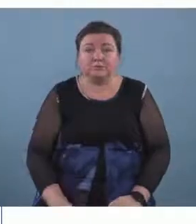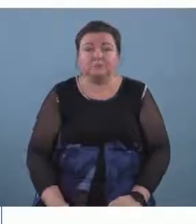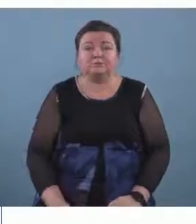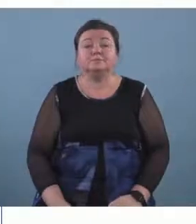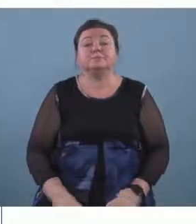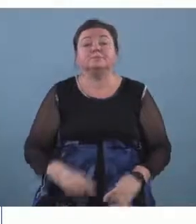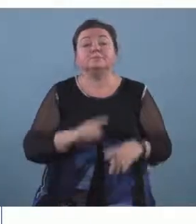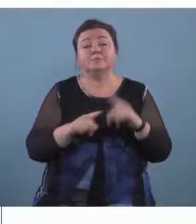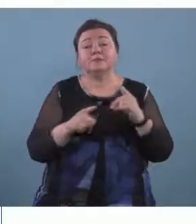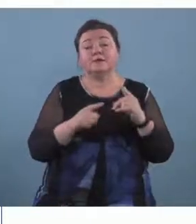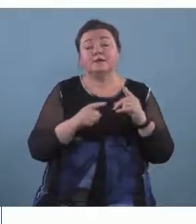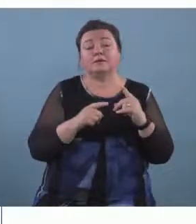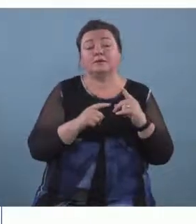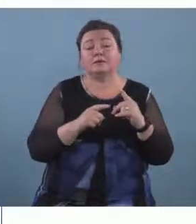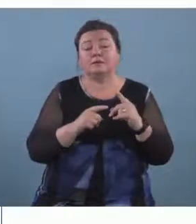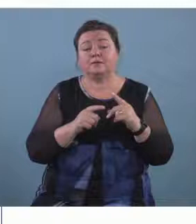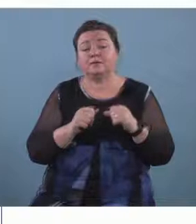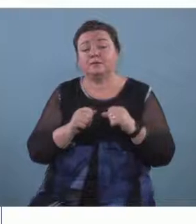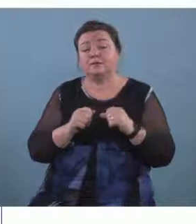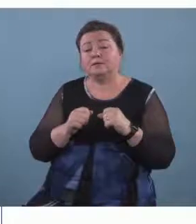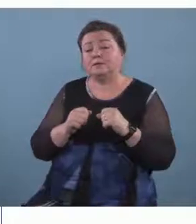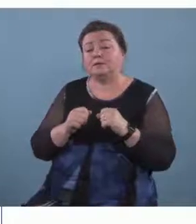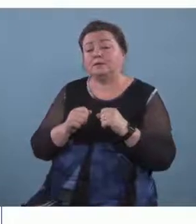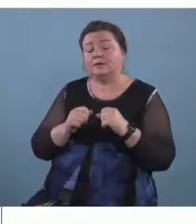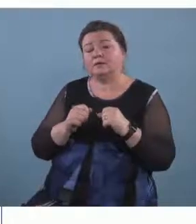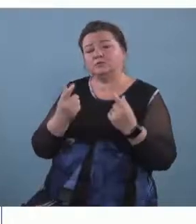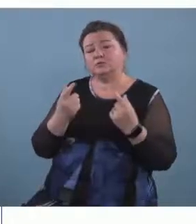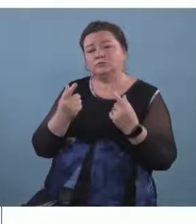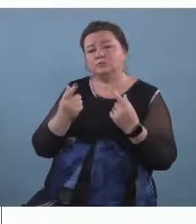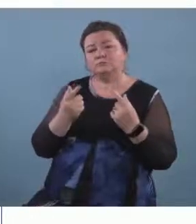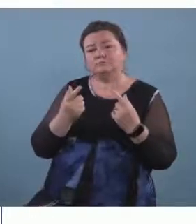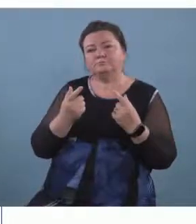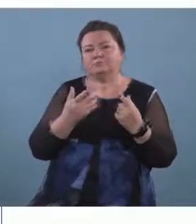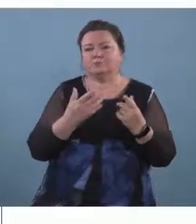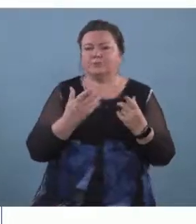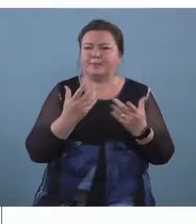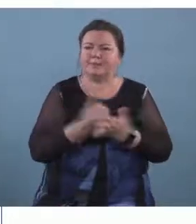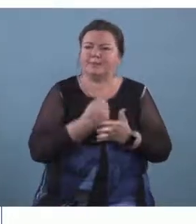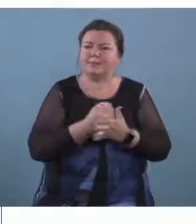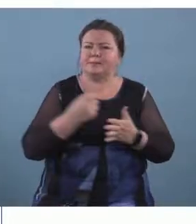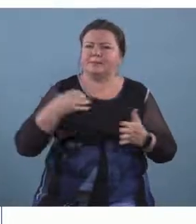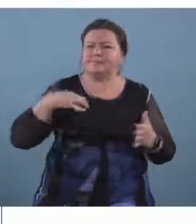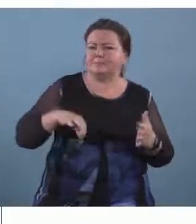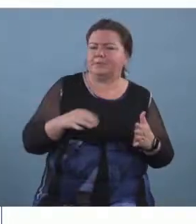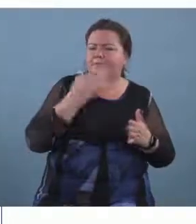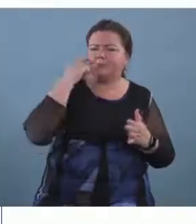try to you know make the most of perceiving um pitch through listening